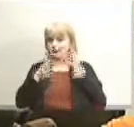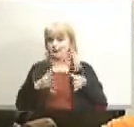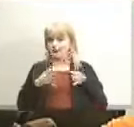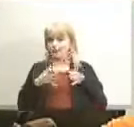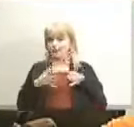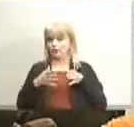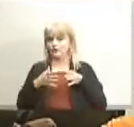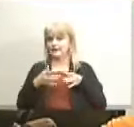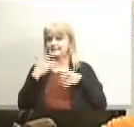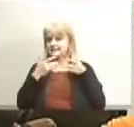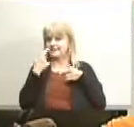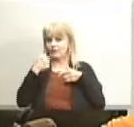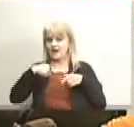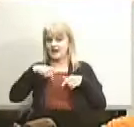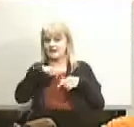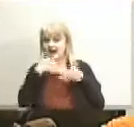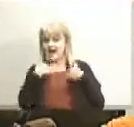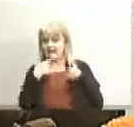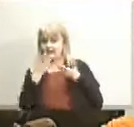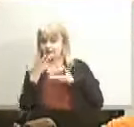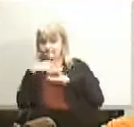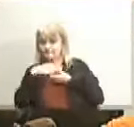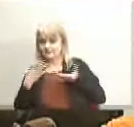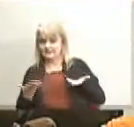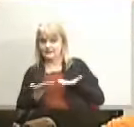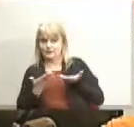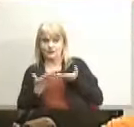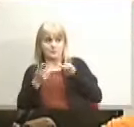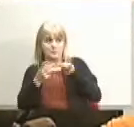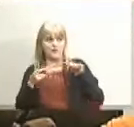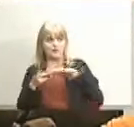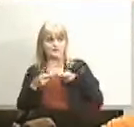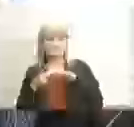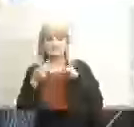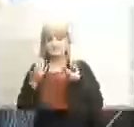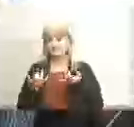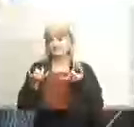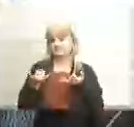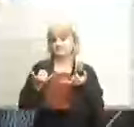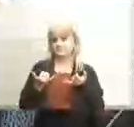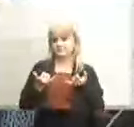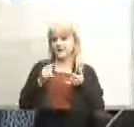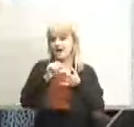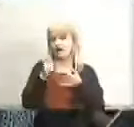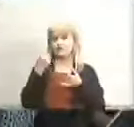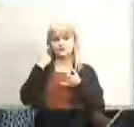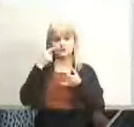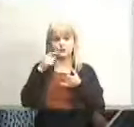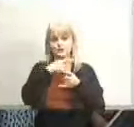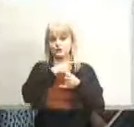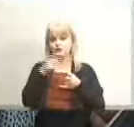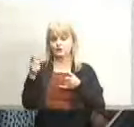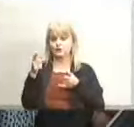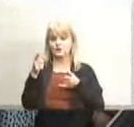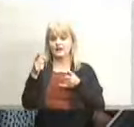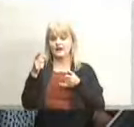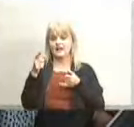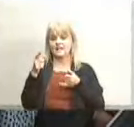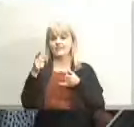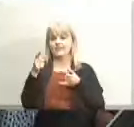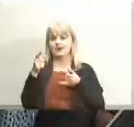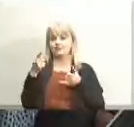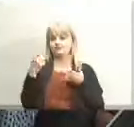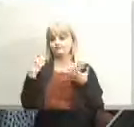you know for us to have you in this place at this time and also for the others that are stepping up around you as